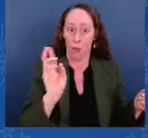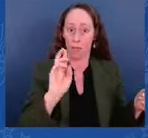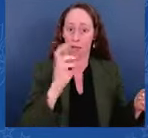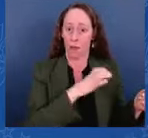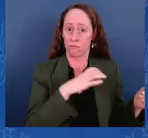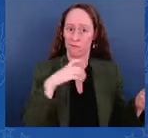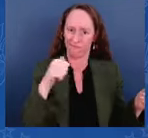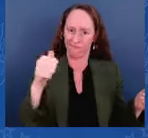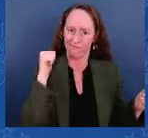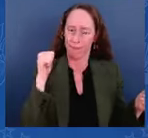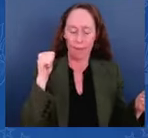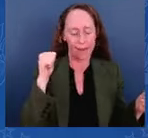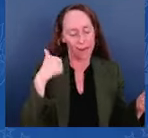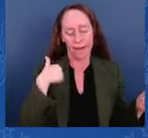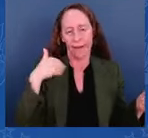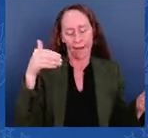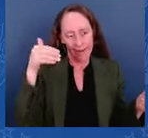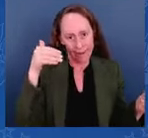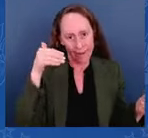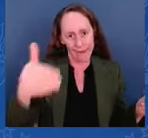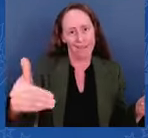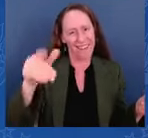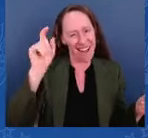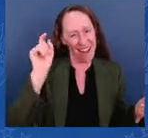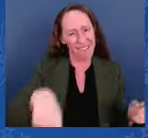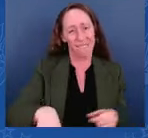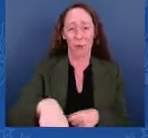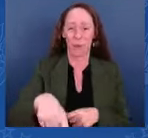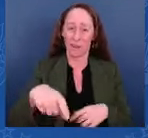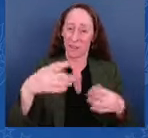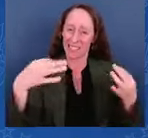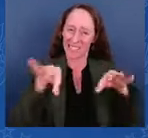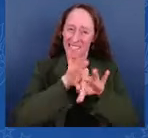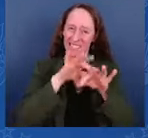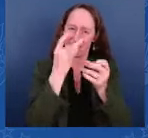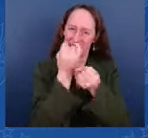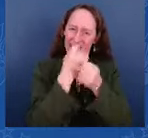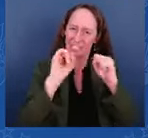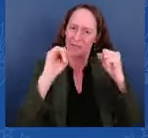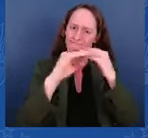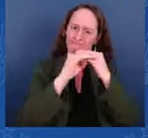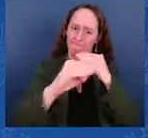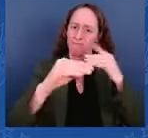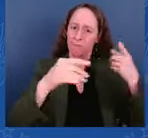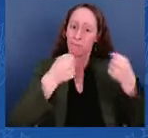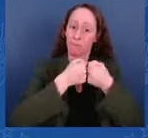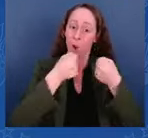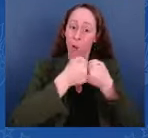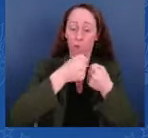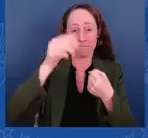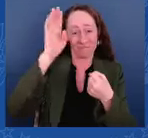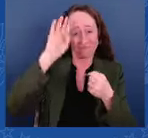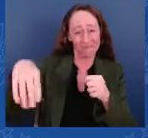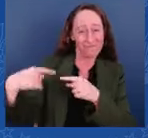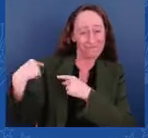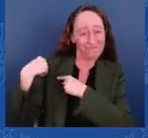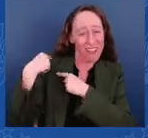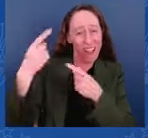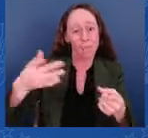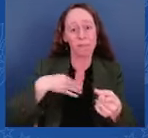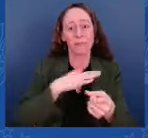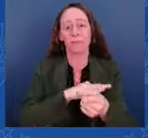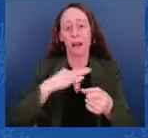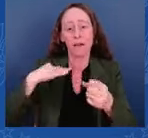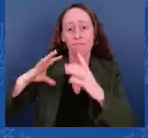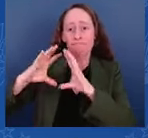Four months ago, after weeks of intense negotiation between my staff and Democrats and Republicans, we came